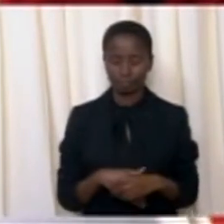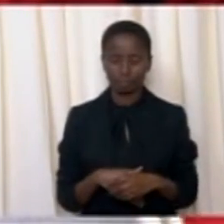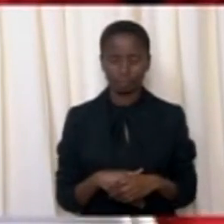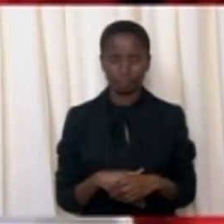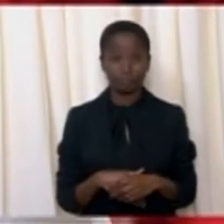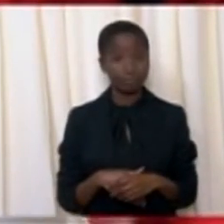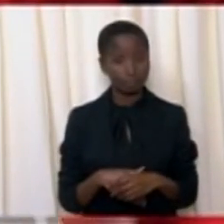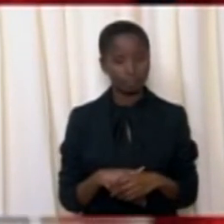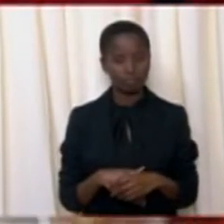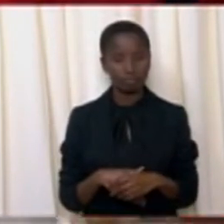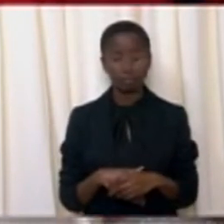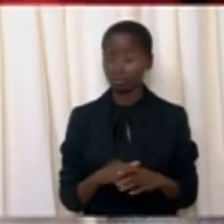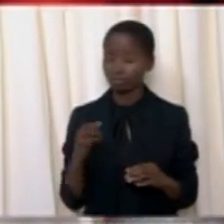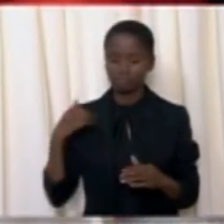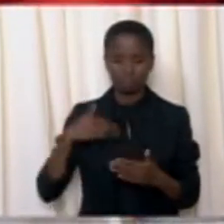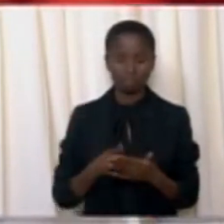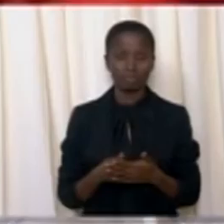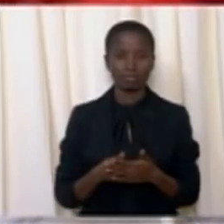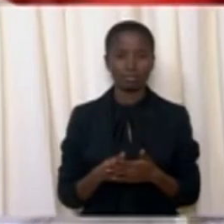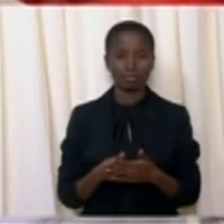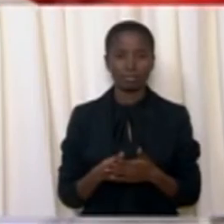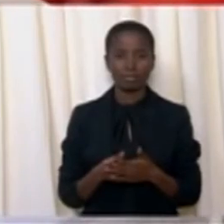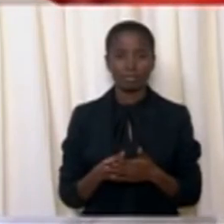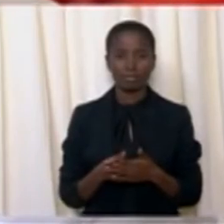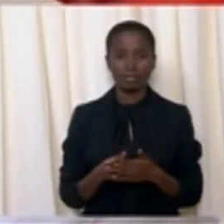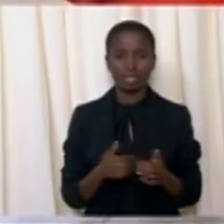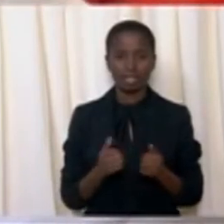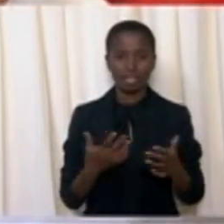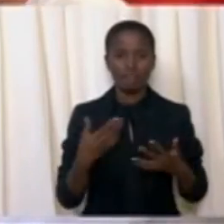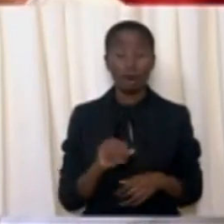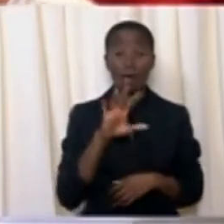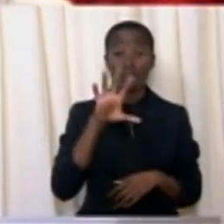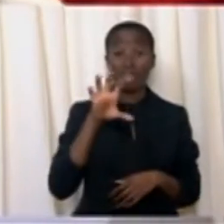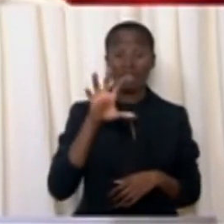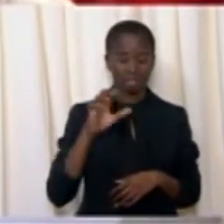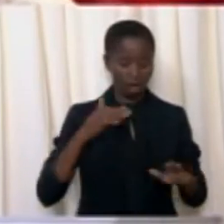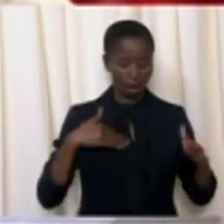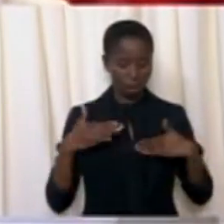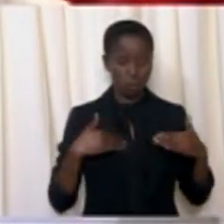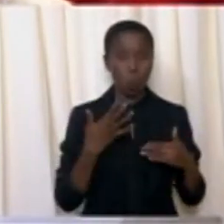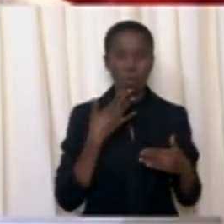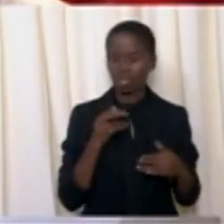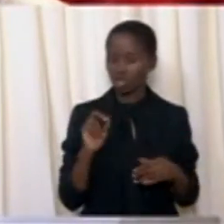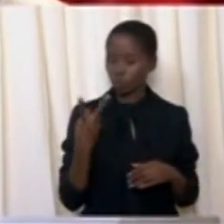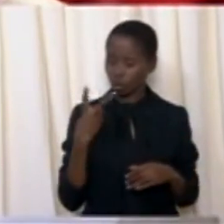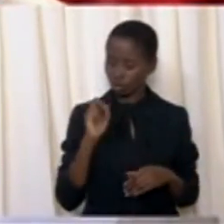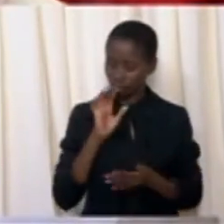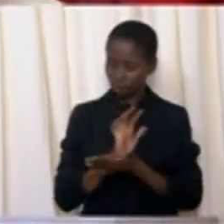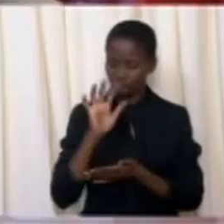Since the start of our fifth administration in 2015 in particular,